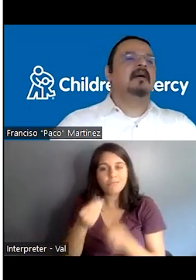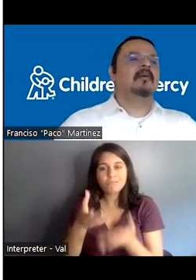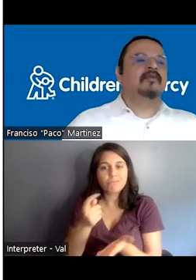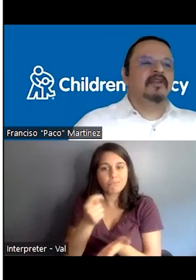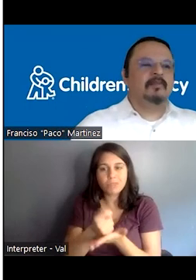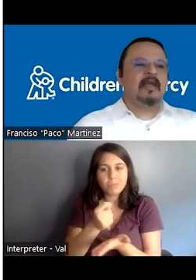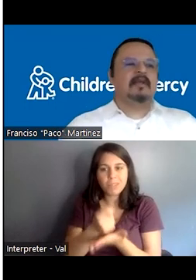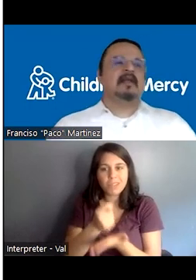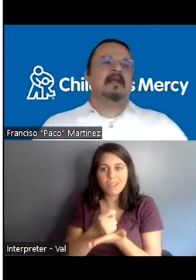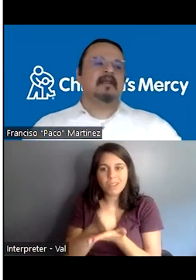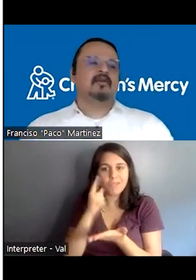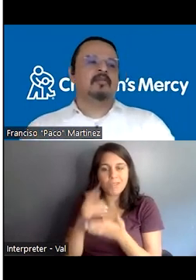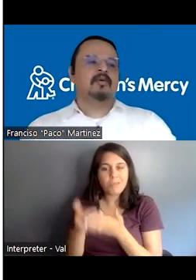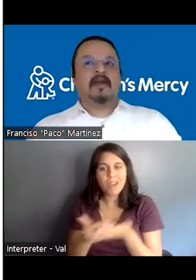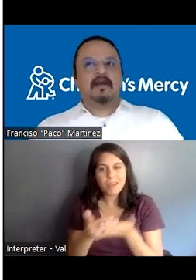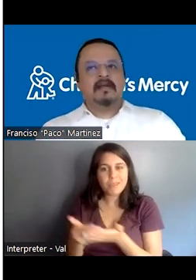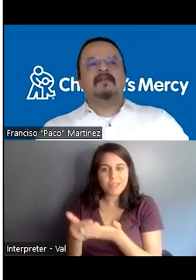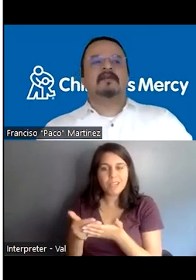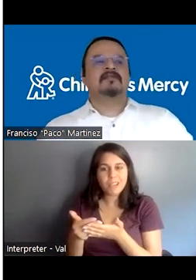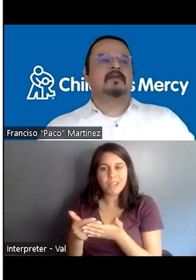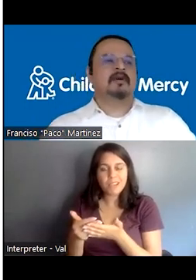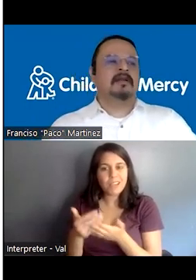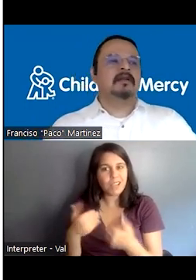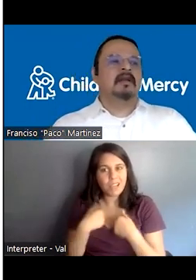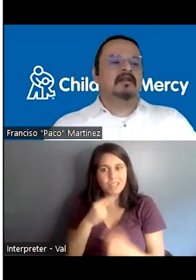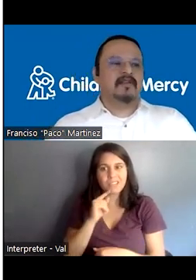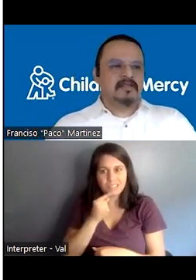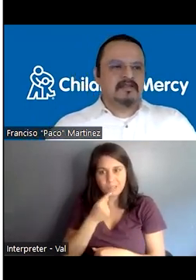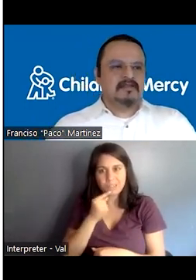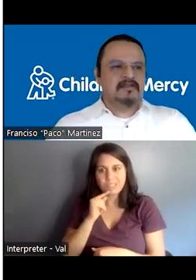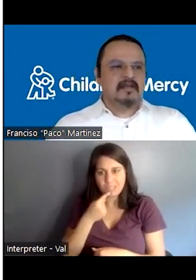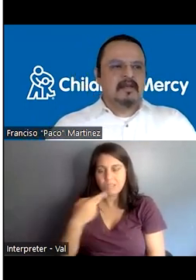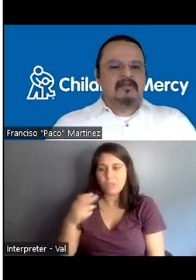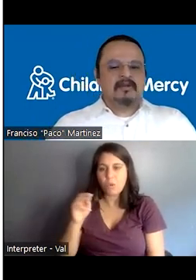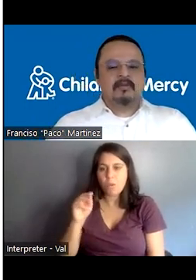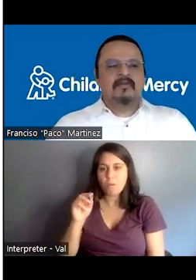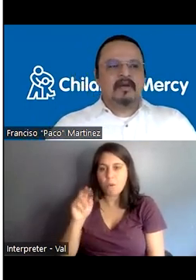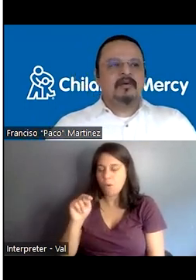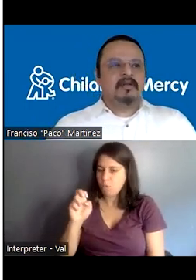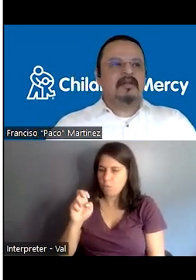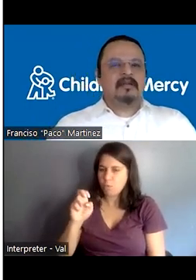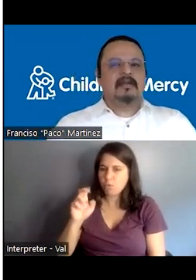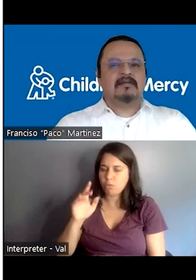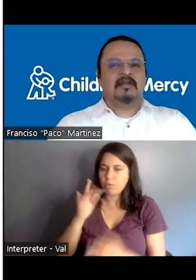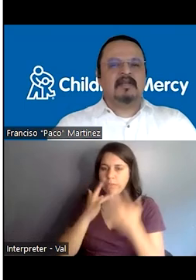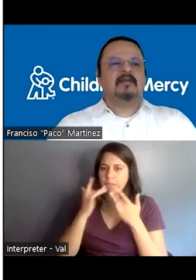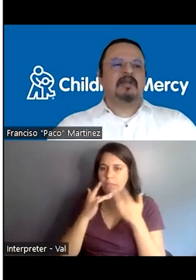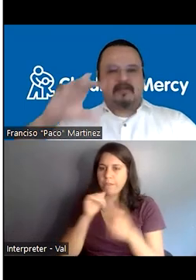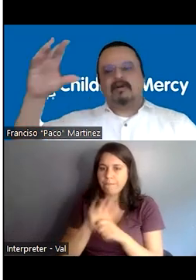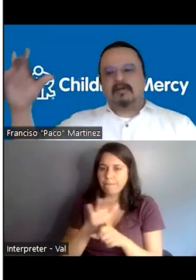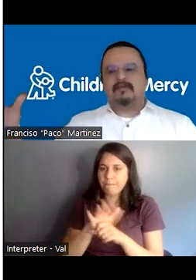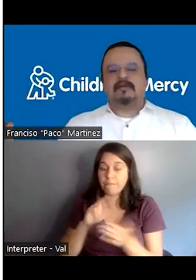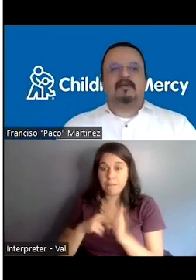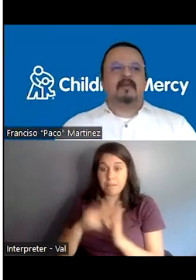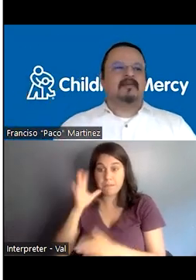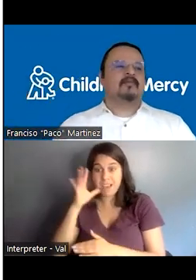for this baby that had her very serious hormonal deficiencies. So it was very important that the treatments, because